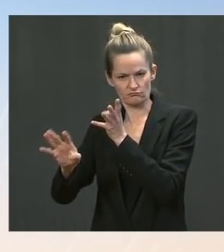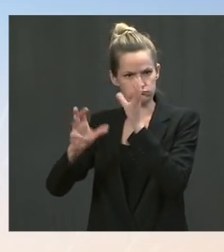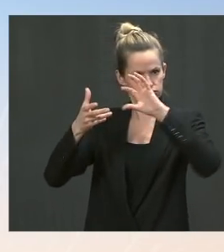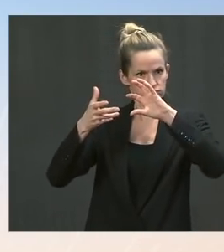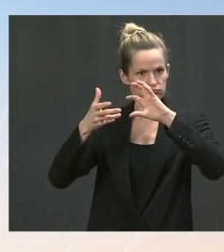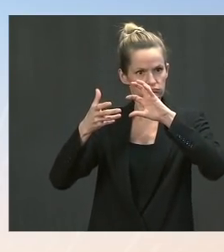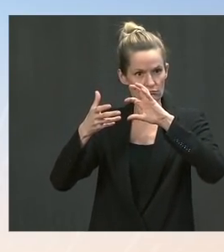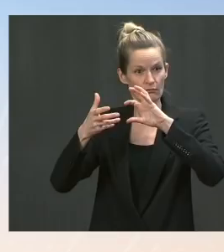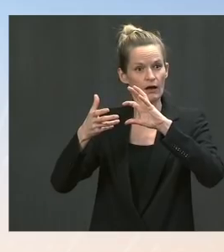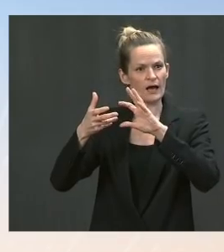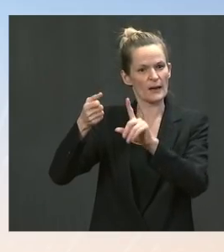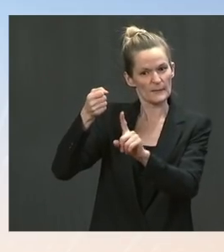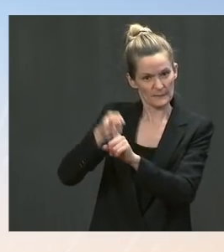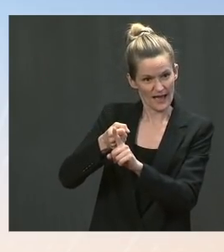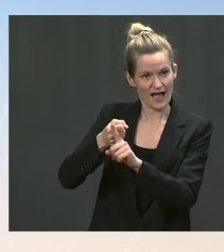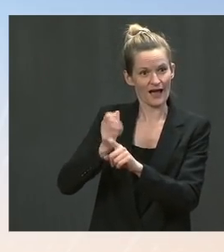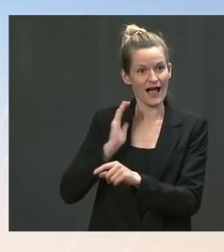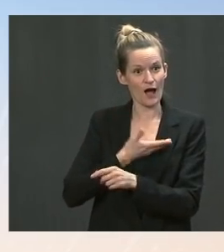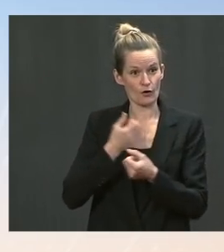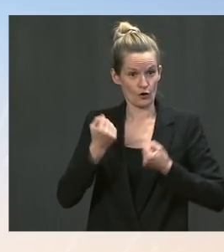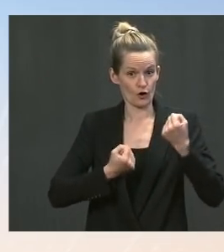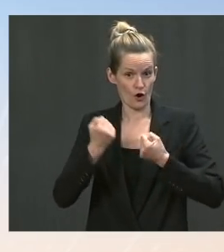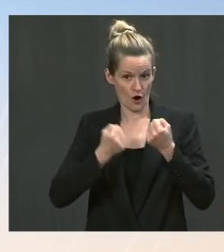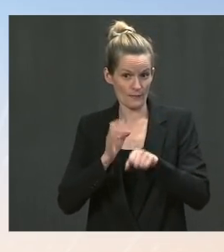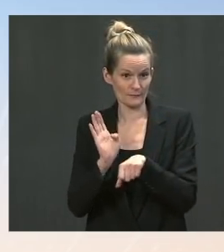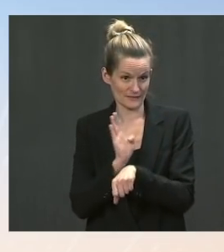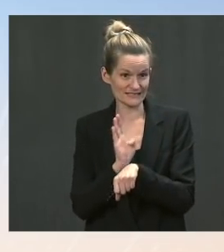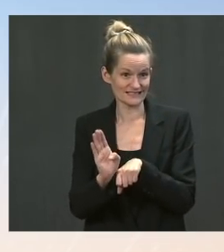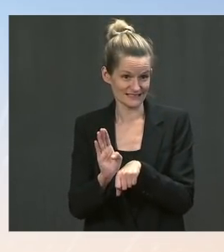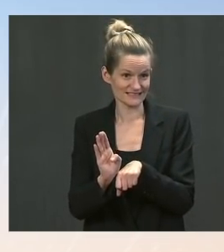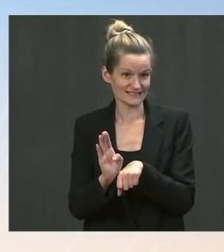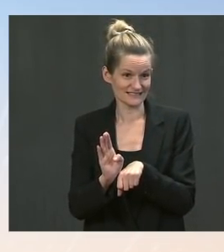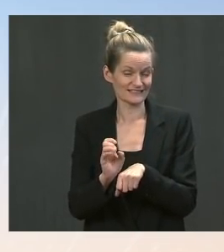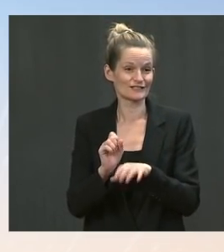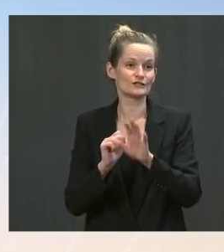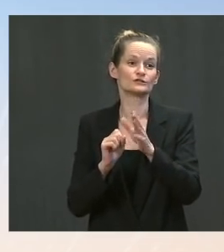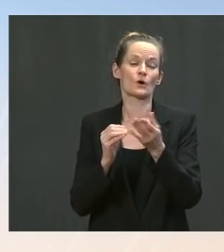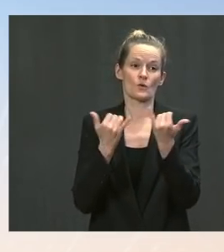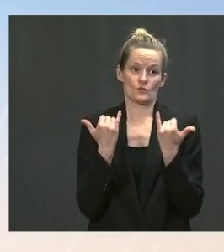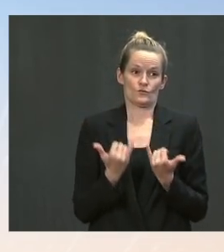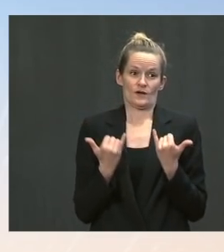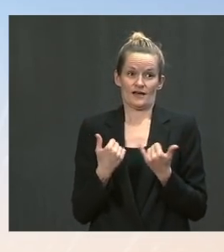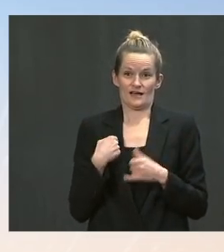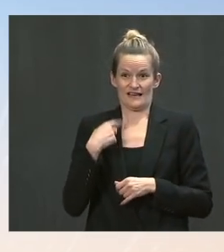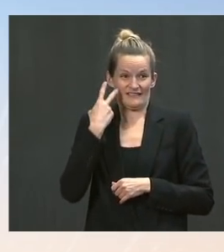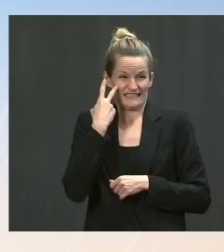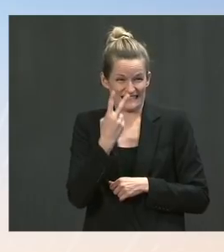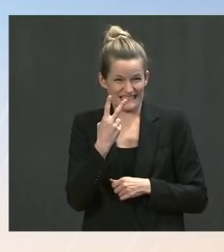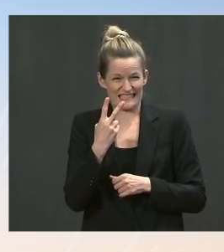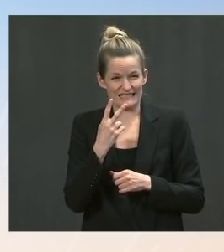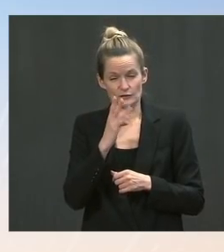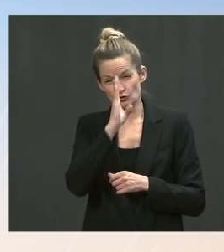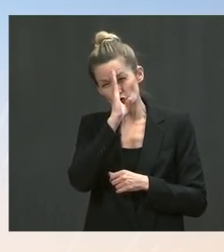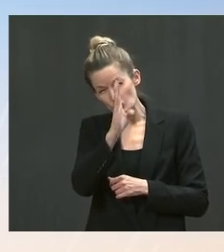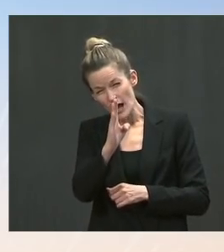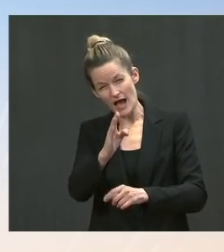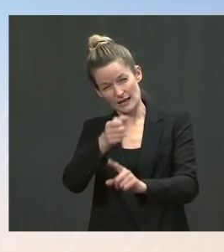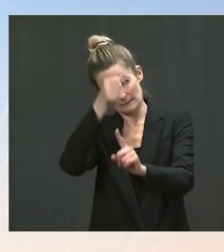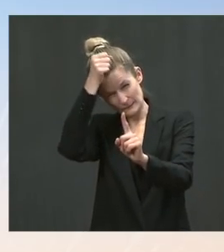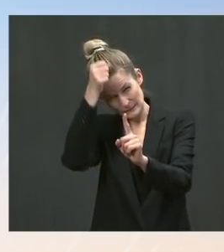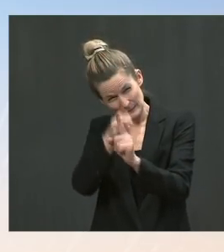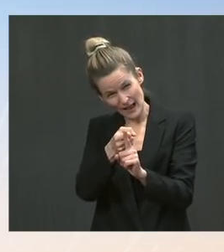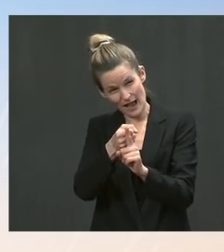predates Delta to some degree as well. We haven't seen, to date, a direct impact on the economy from Delta, but we